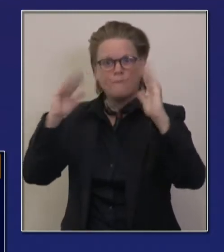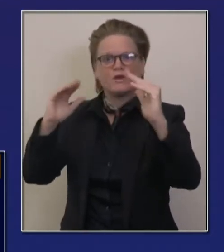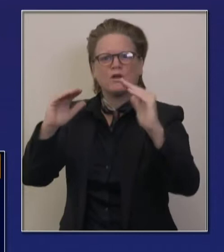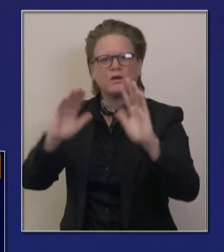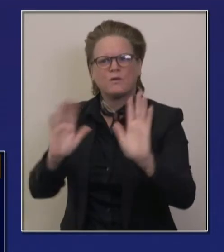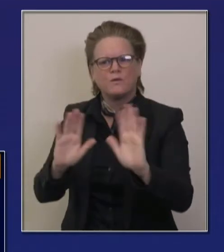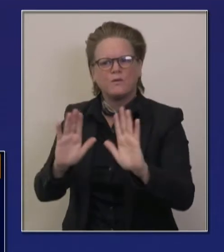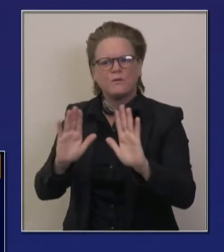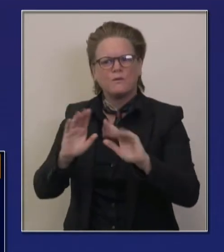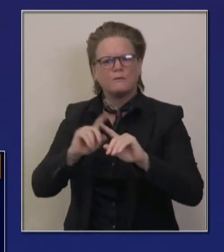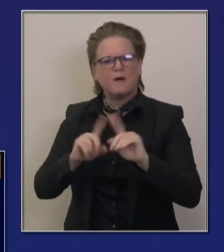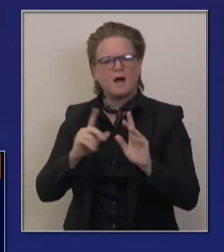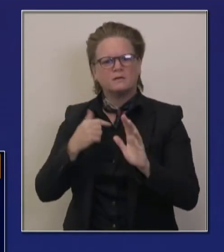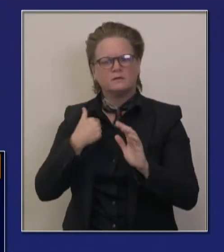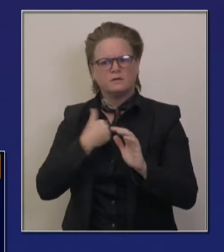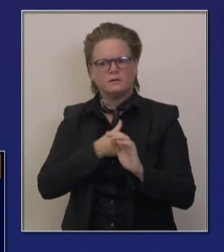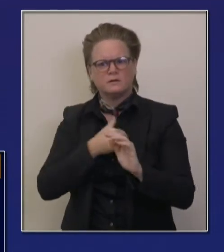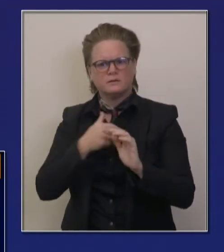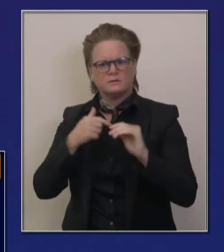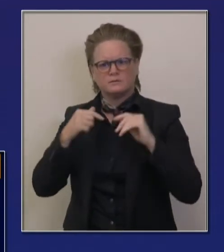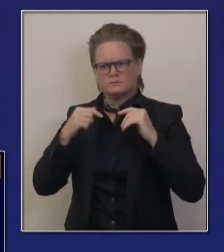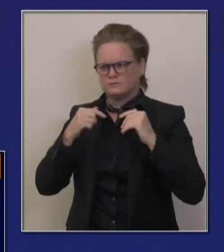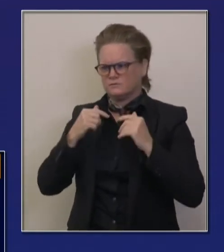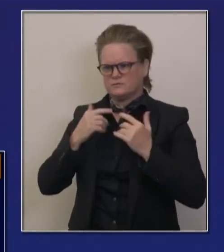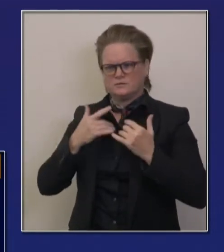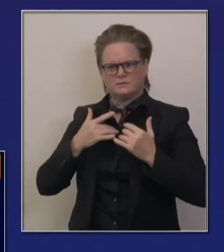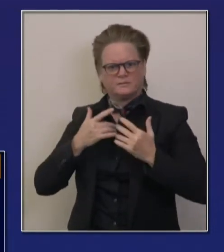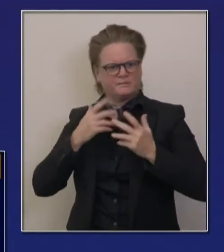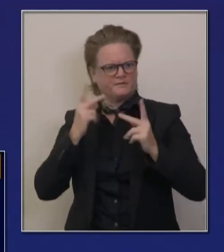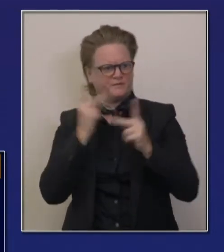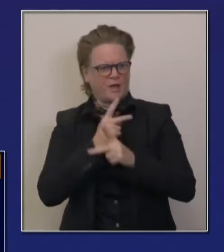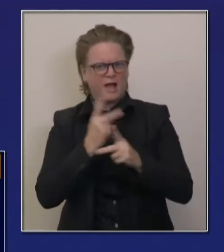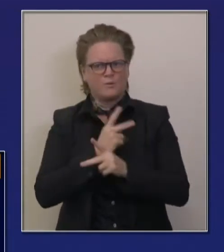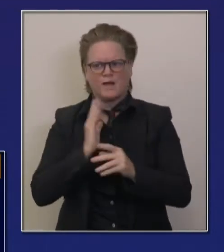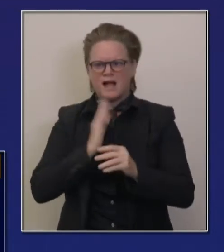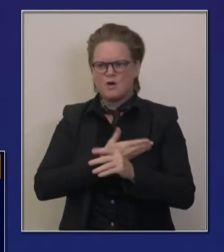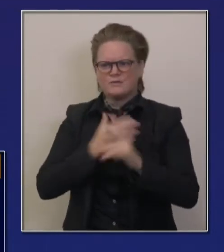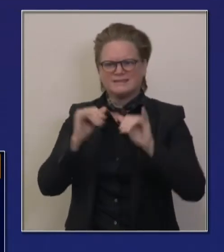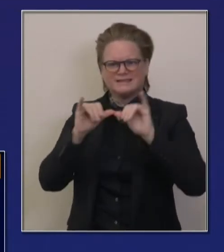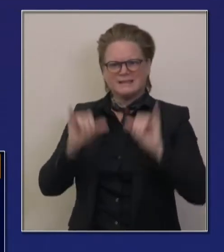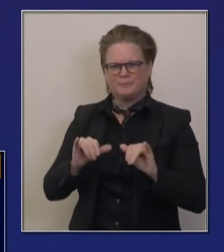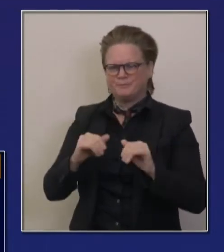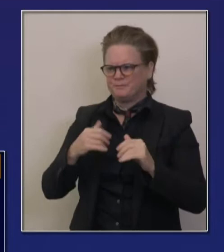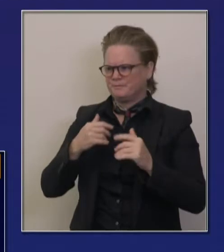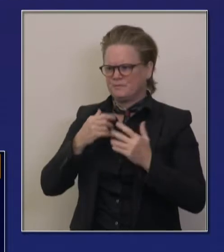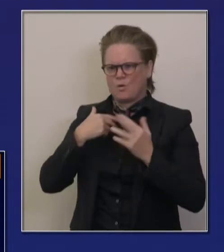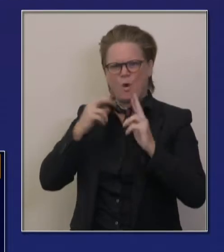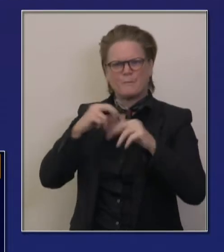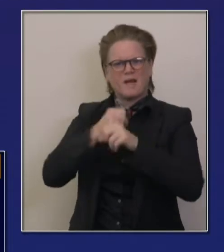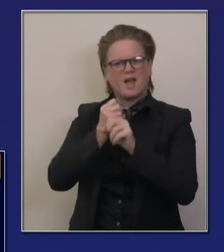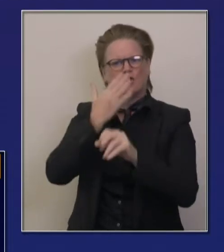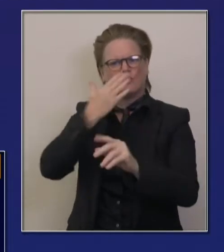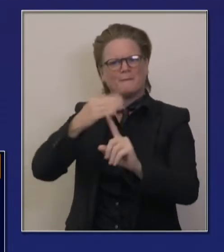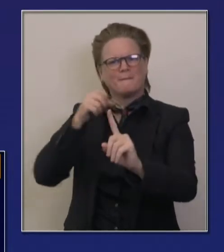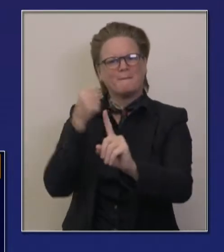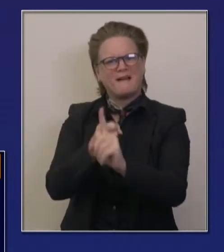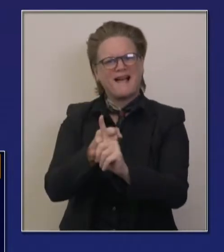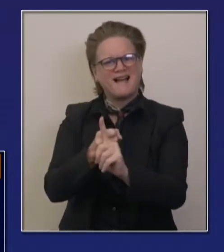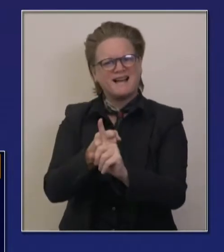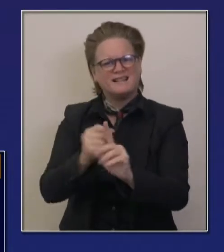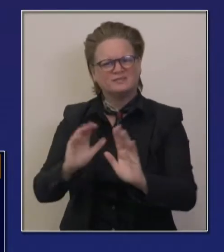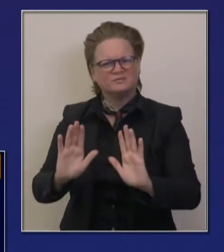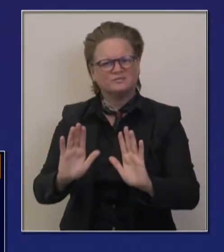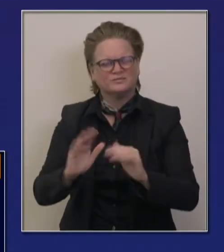for it to have the kind of impact that would be profound. But nonetheless, uh, as you've seen from the